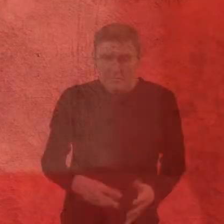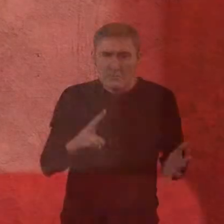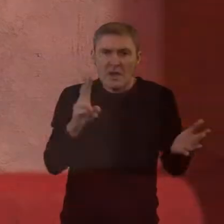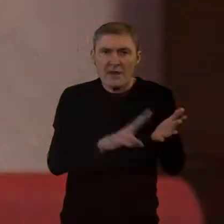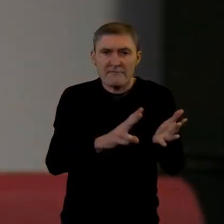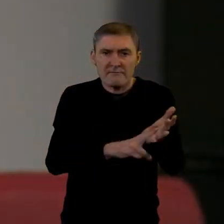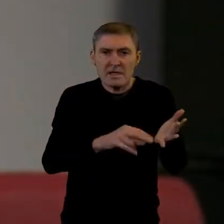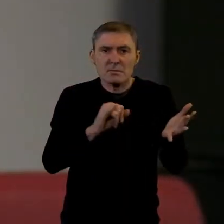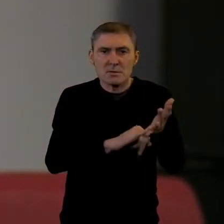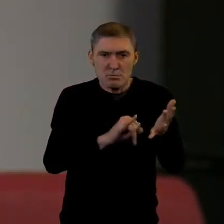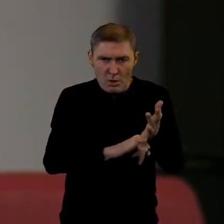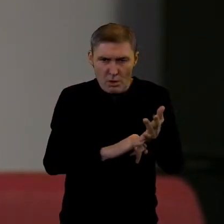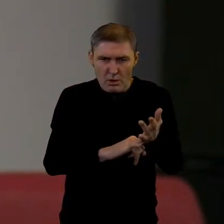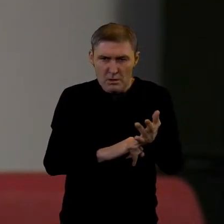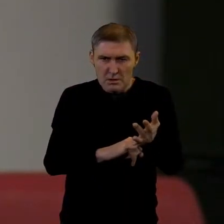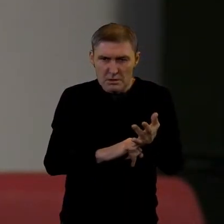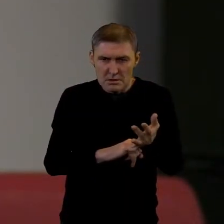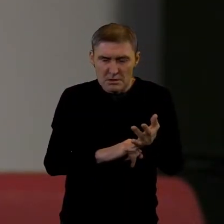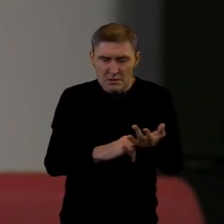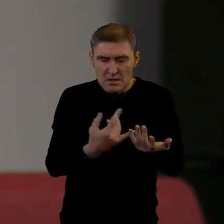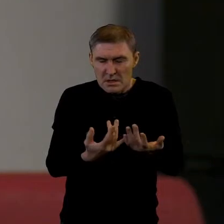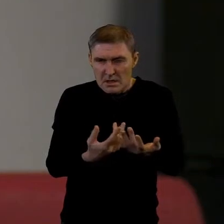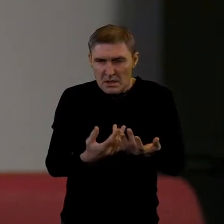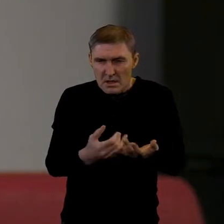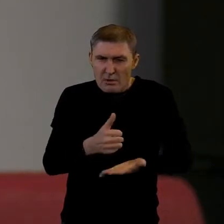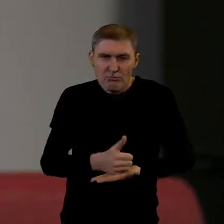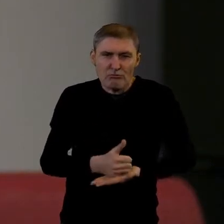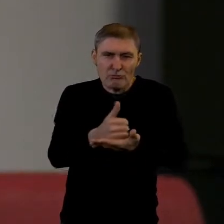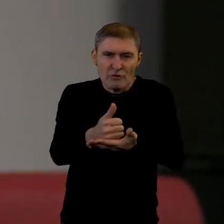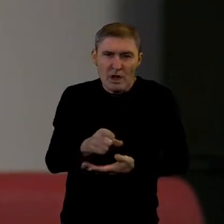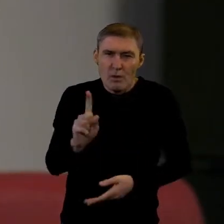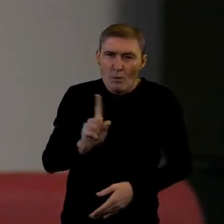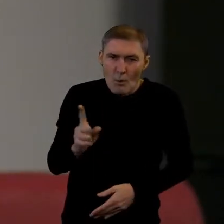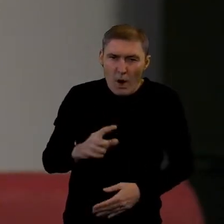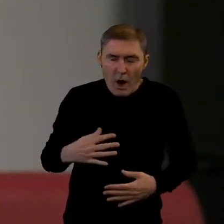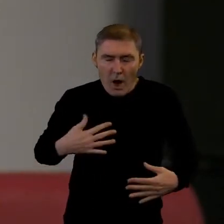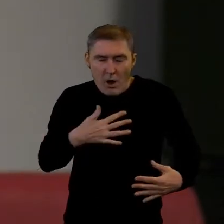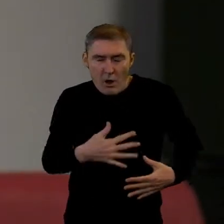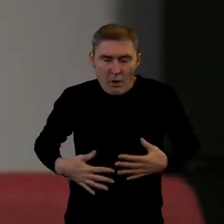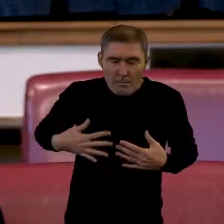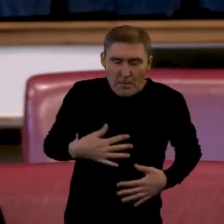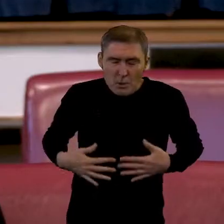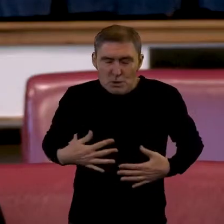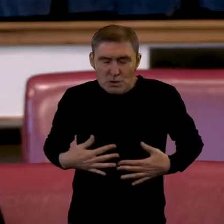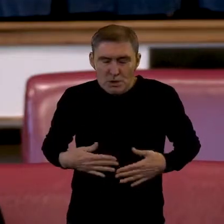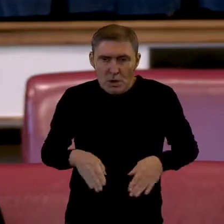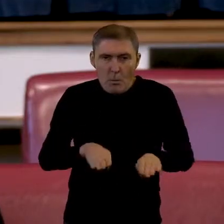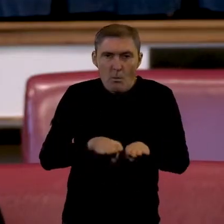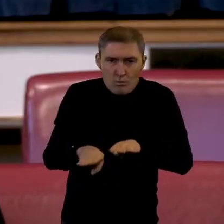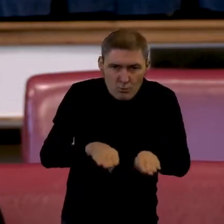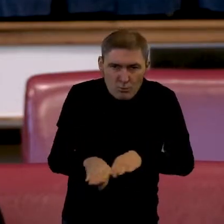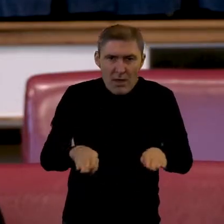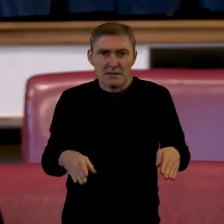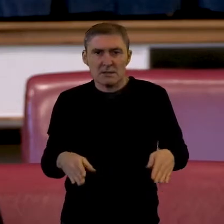Victim support traditionally are known for providing both emotional support and practical support. We hope we never